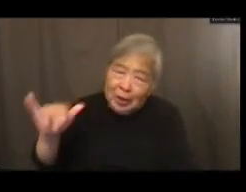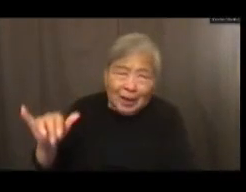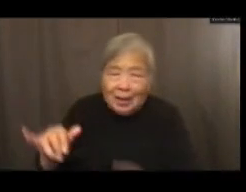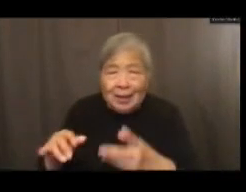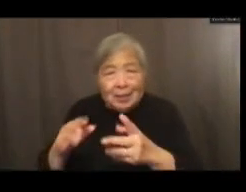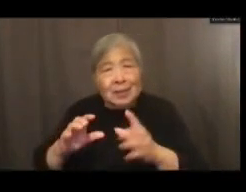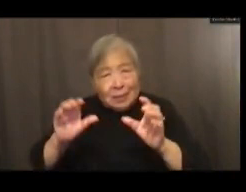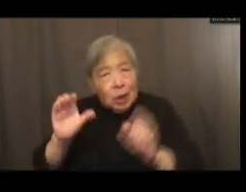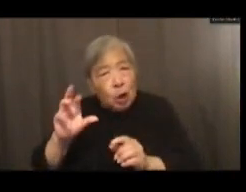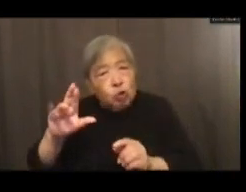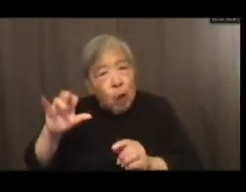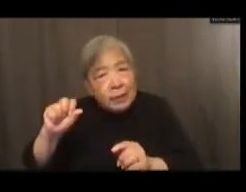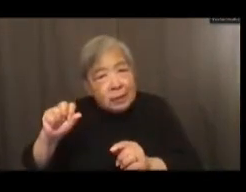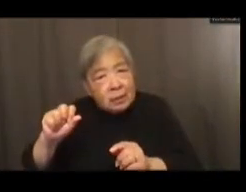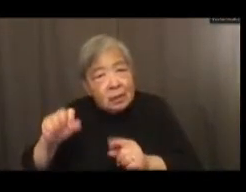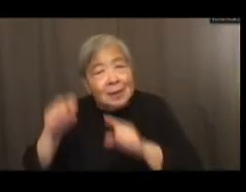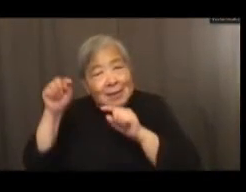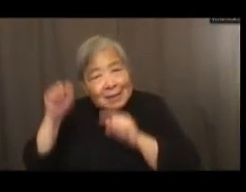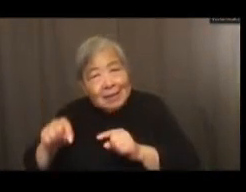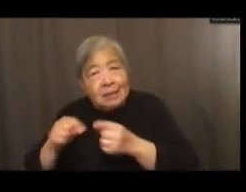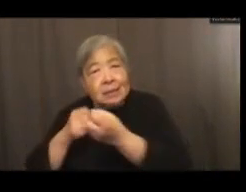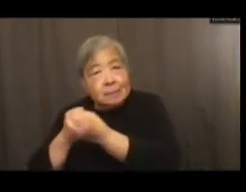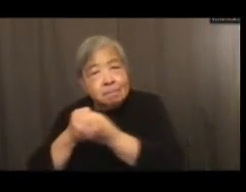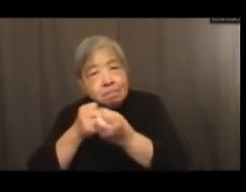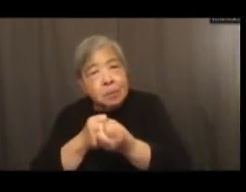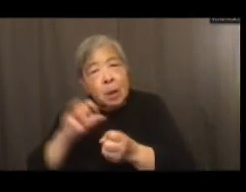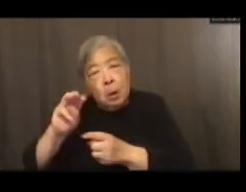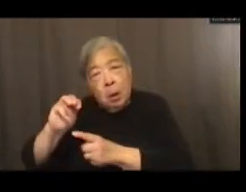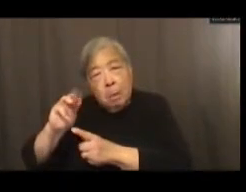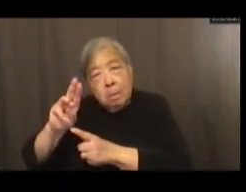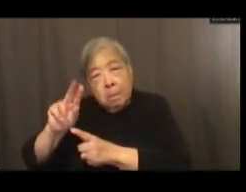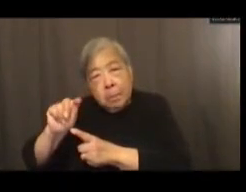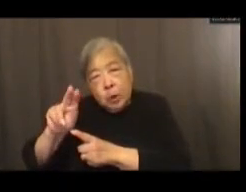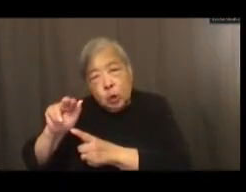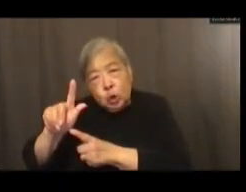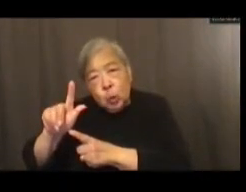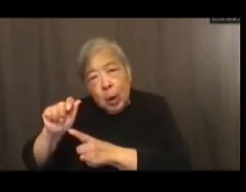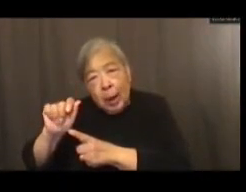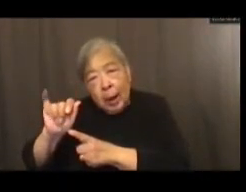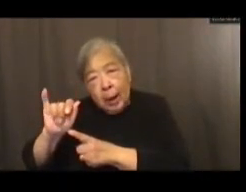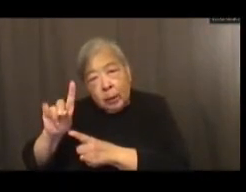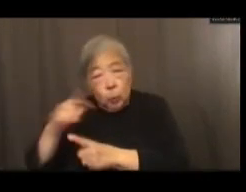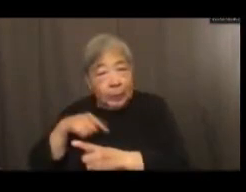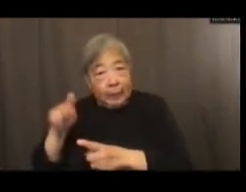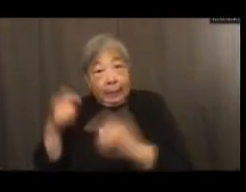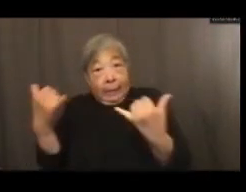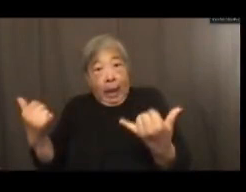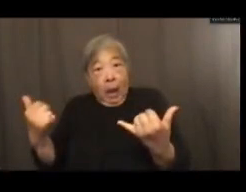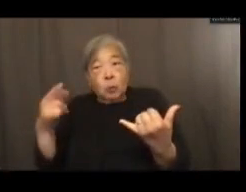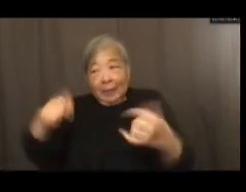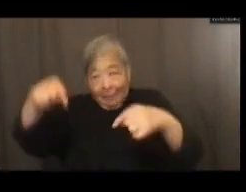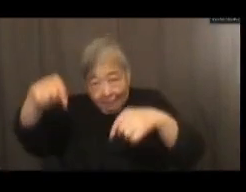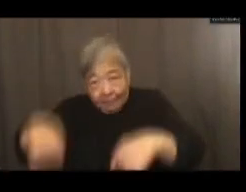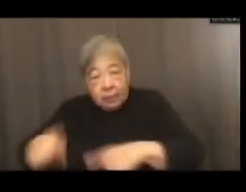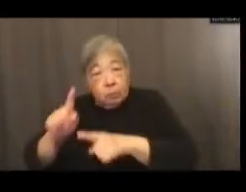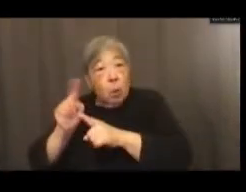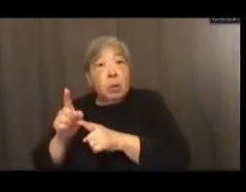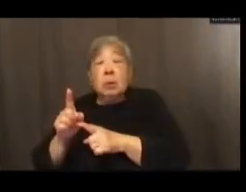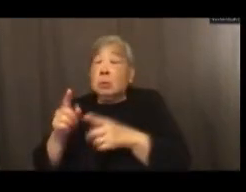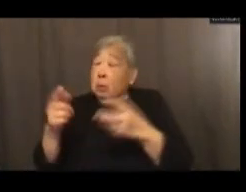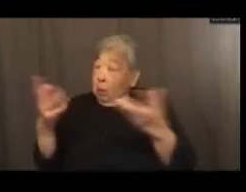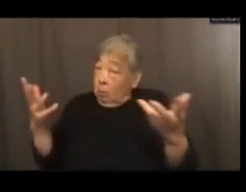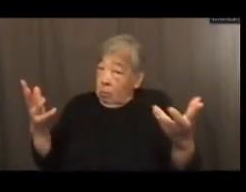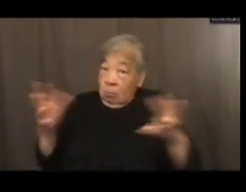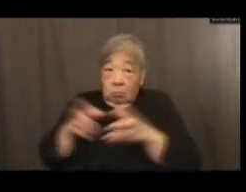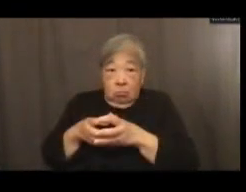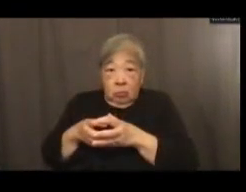a crisis. This is mutual aid. This is what we need right now at this particular moment. So by hook or crook, it's to